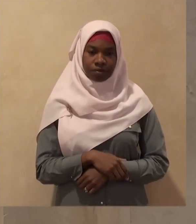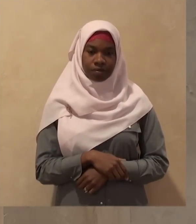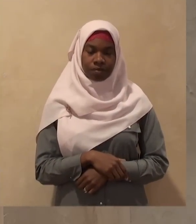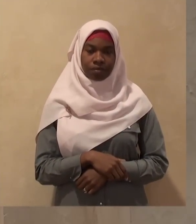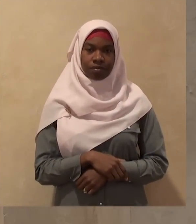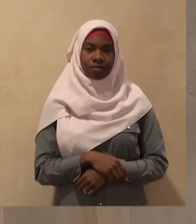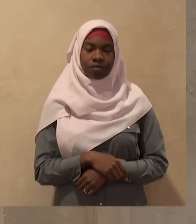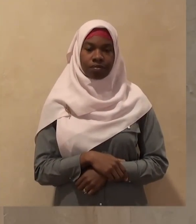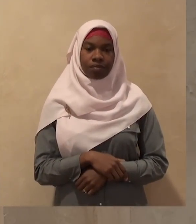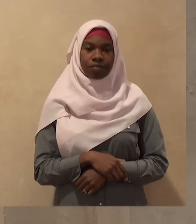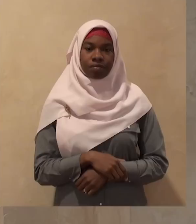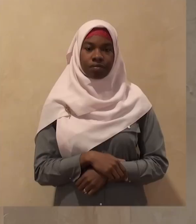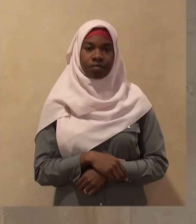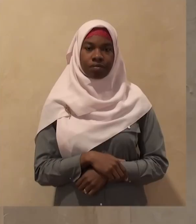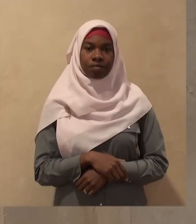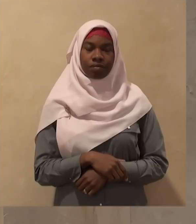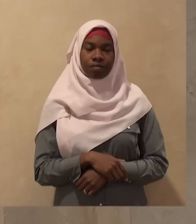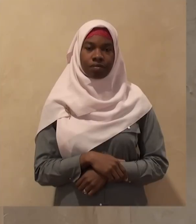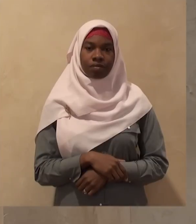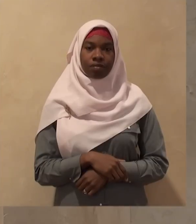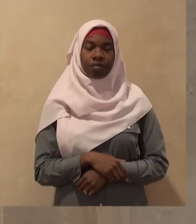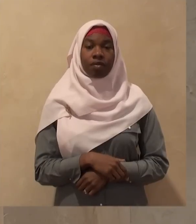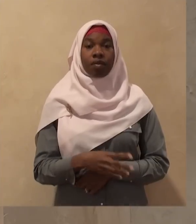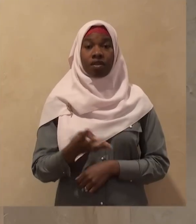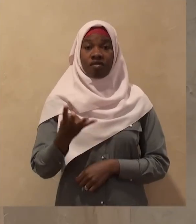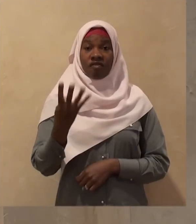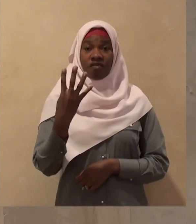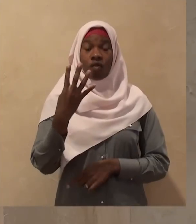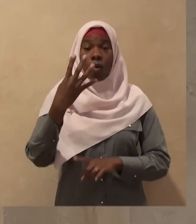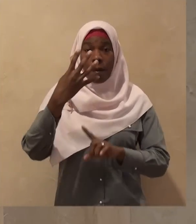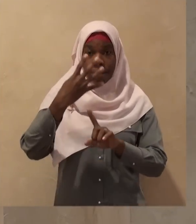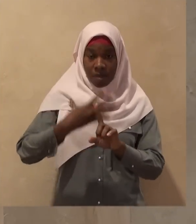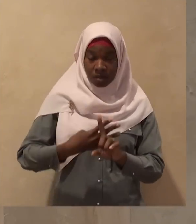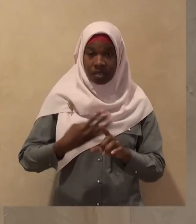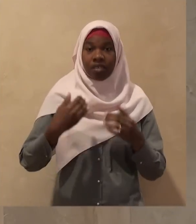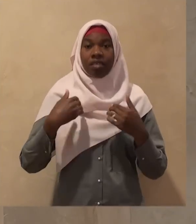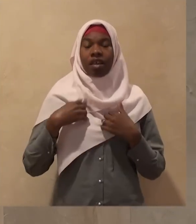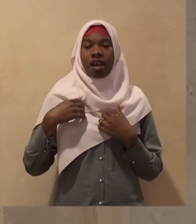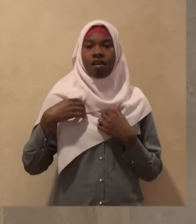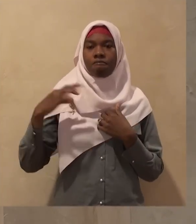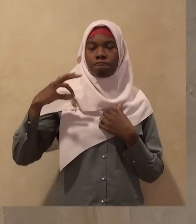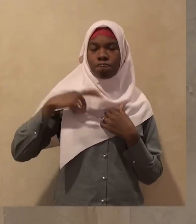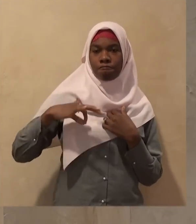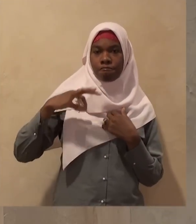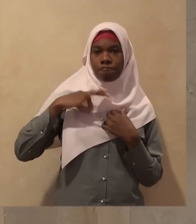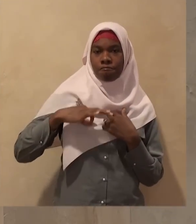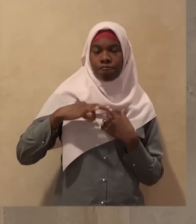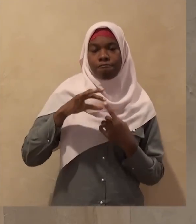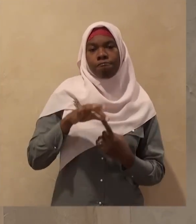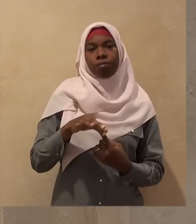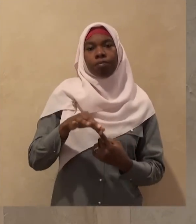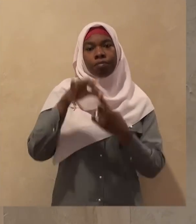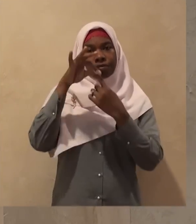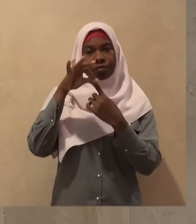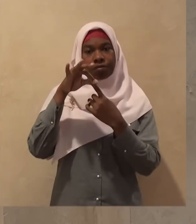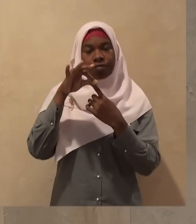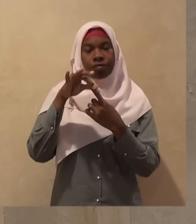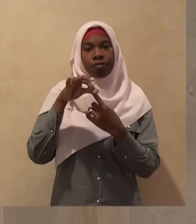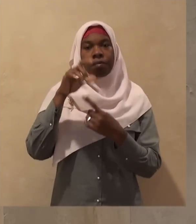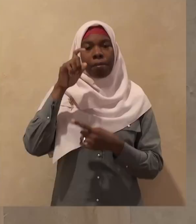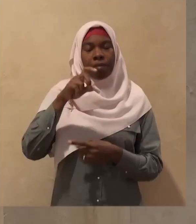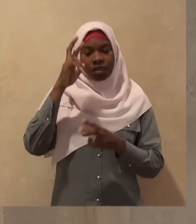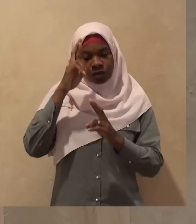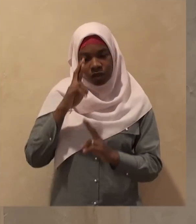marriage and status and Allah subhanahu wa ta'ala commanded us to respect them Allah